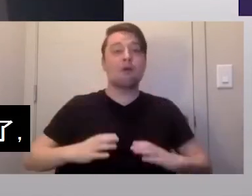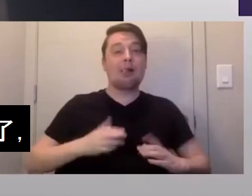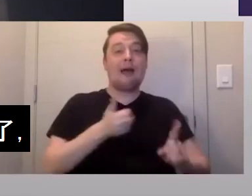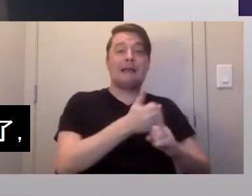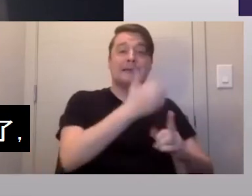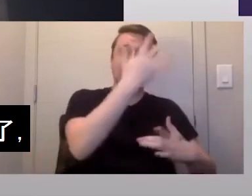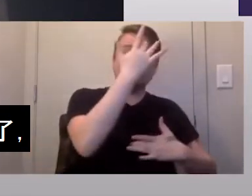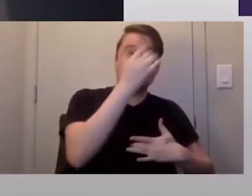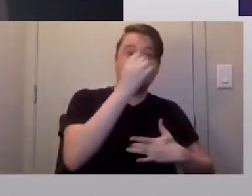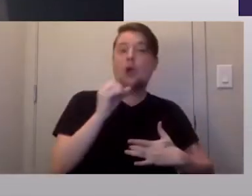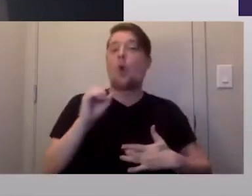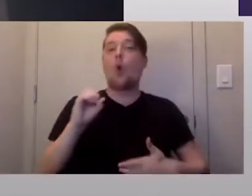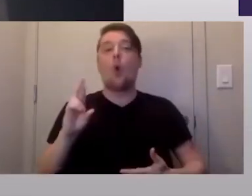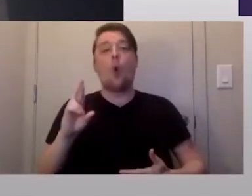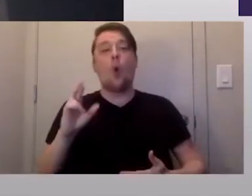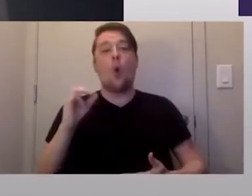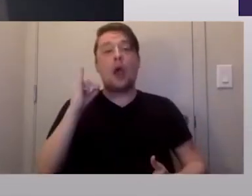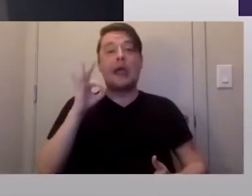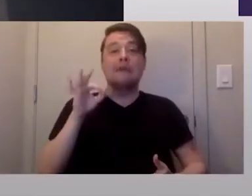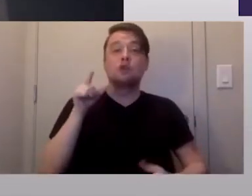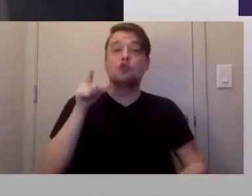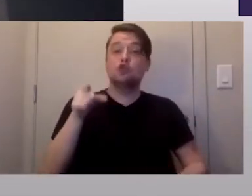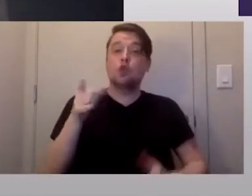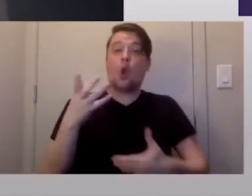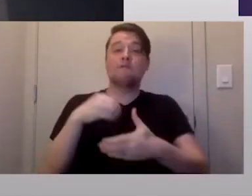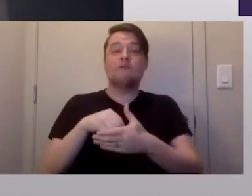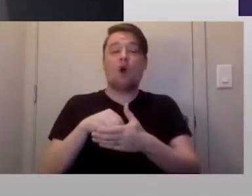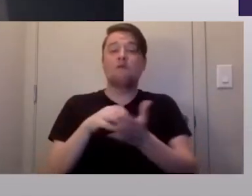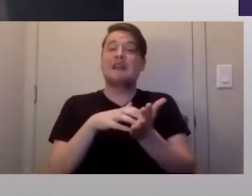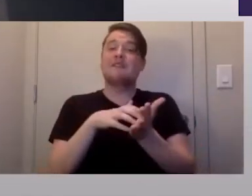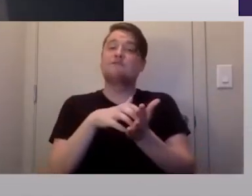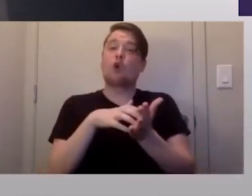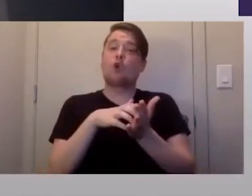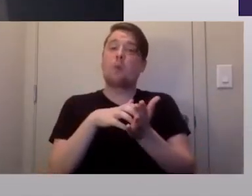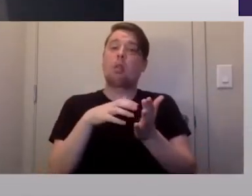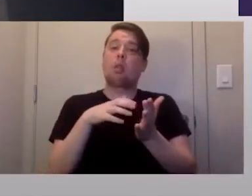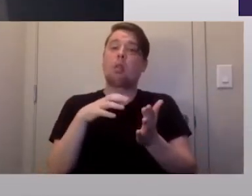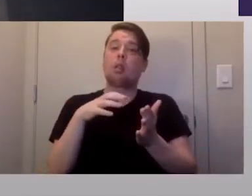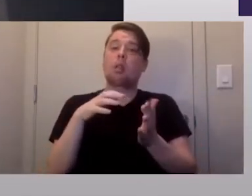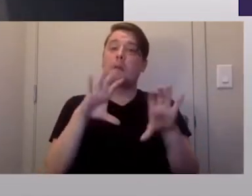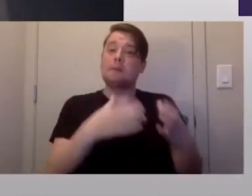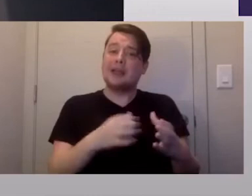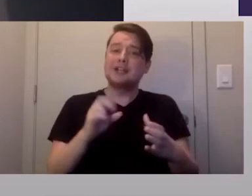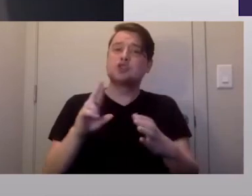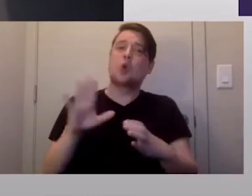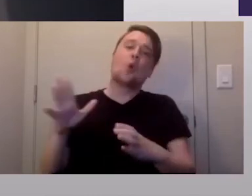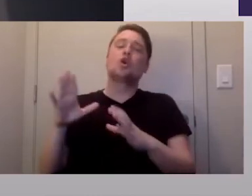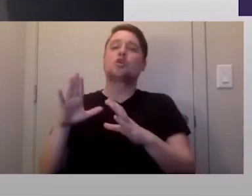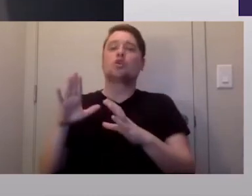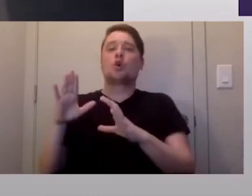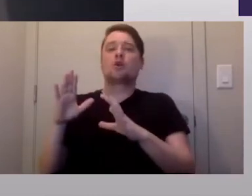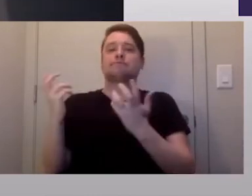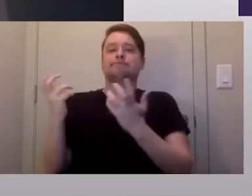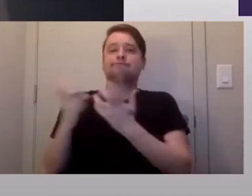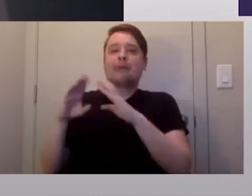sick or if you yourself are part of that vulnerable population or if someone in your household is or if your